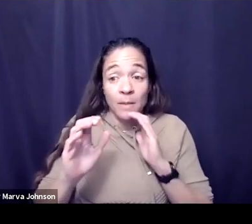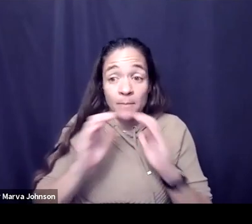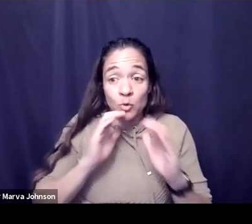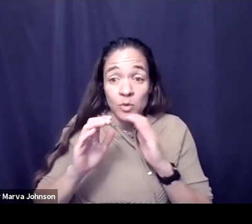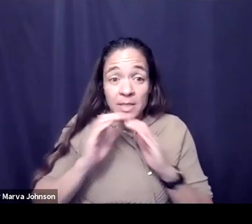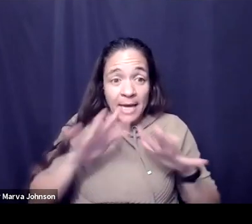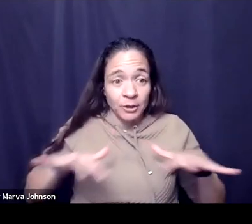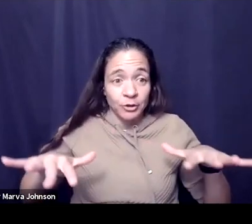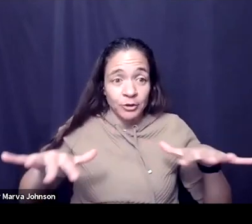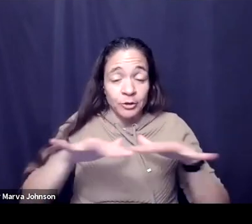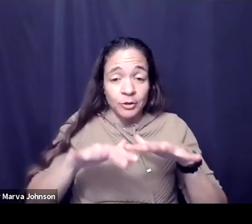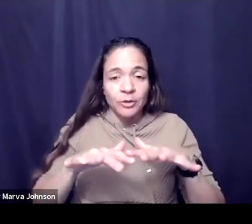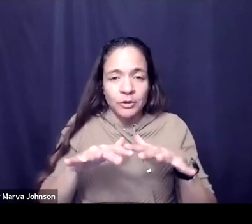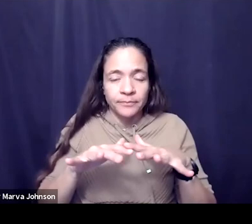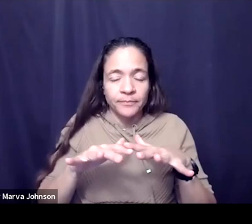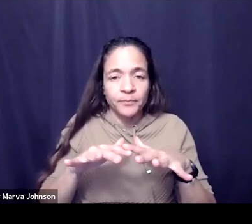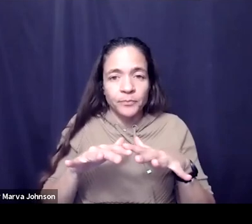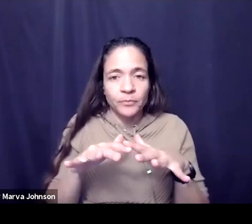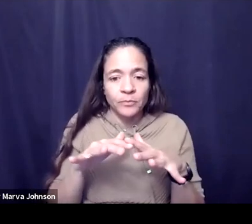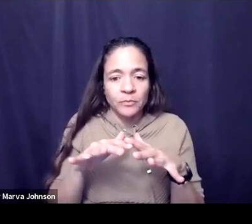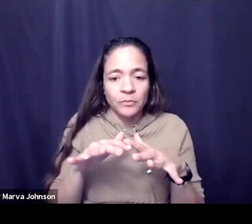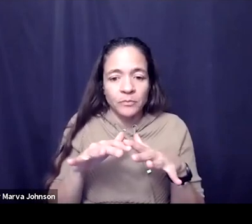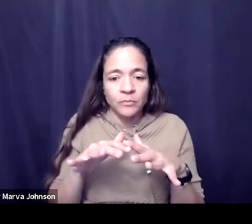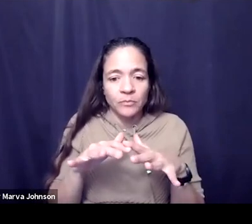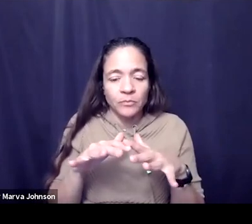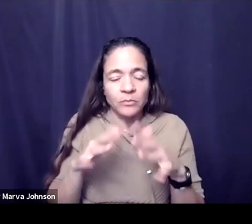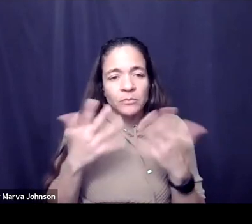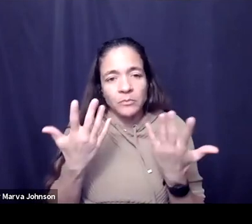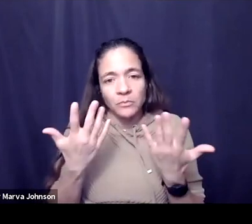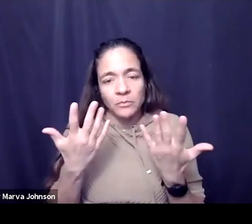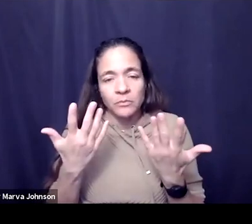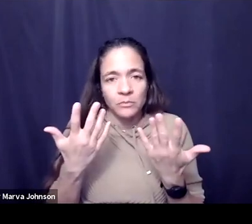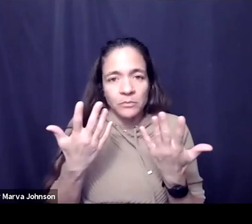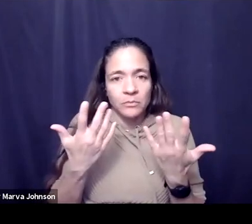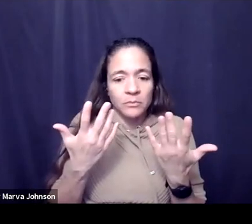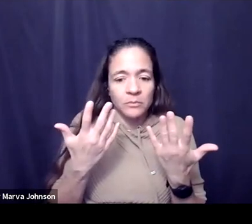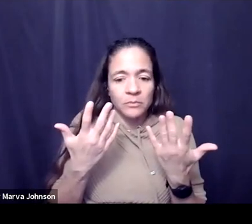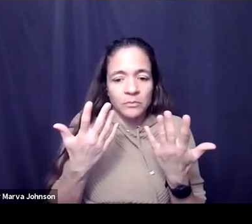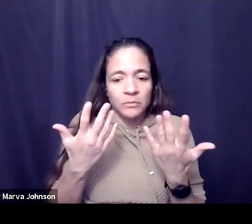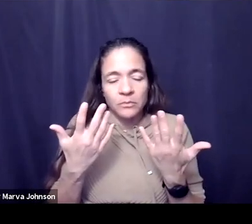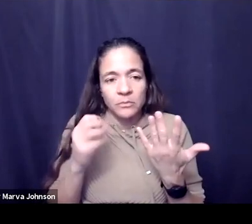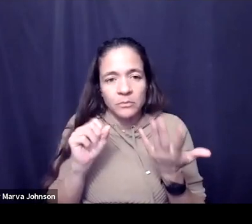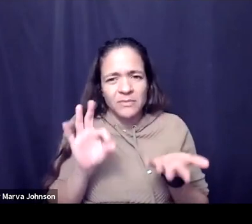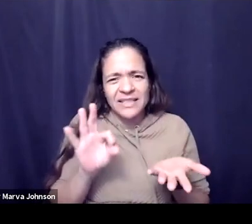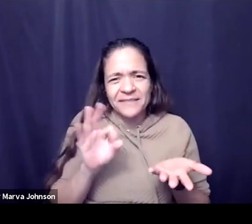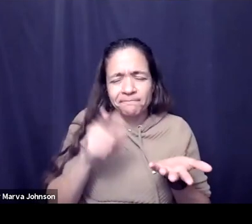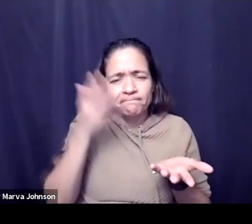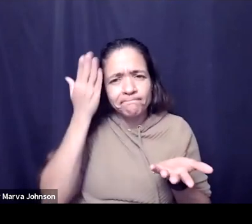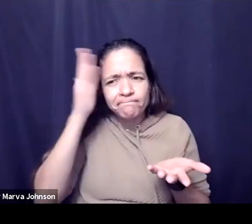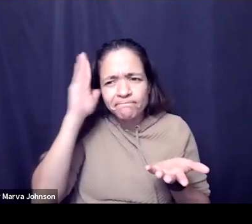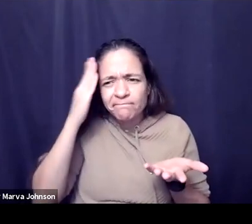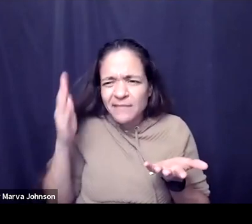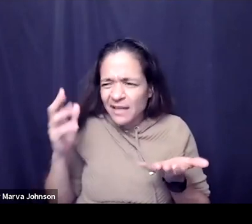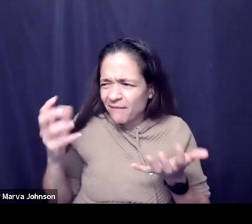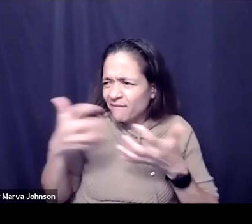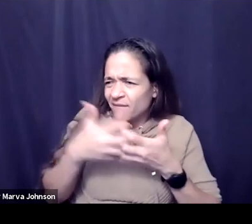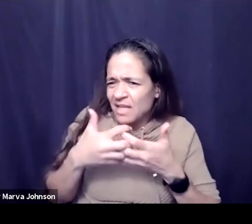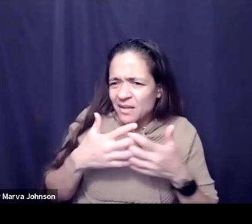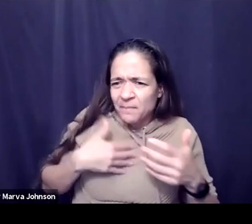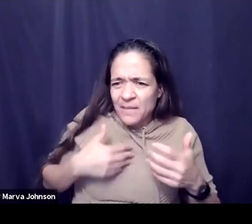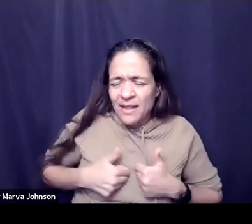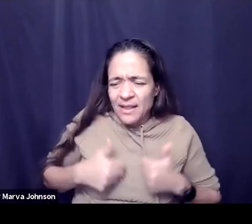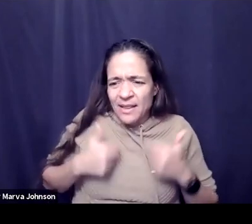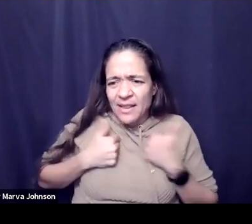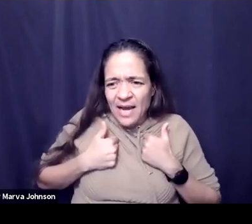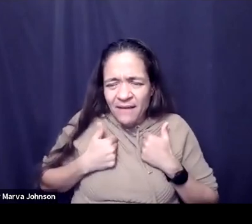how do you need to be and maybe particularly if you're a little bit thinking like i don't know how this community stuff fits into my daily you know i gotta get that press